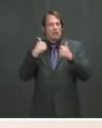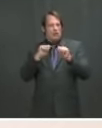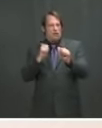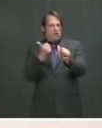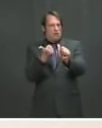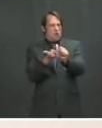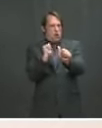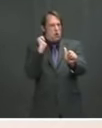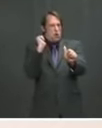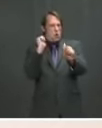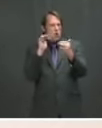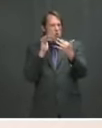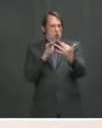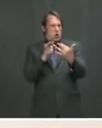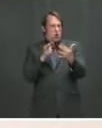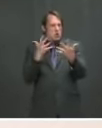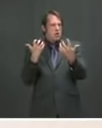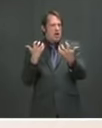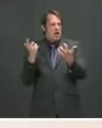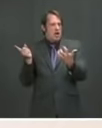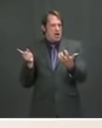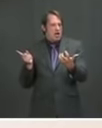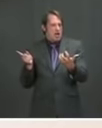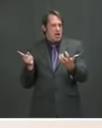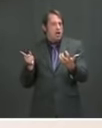stick, when you're entering these negotiations?